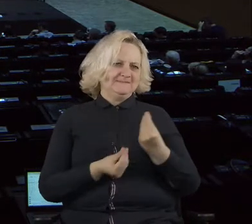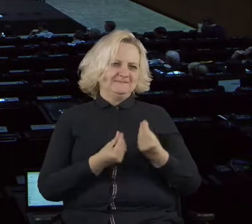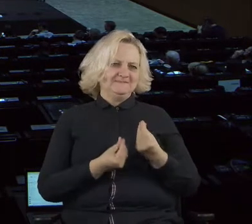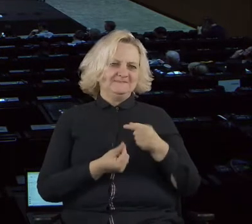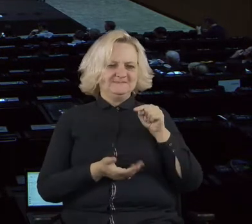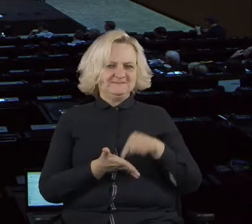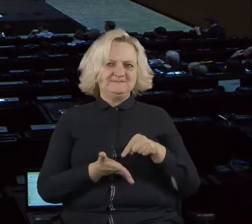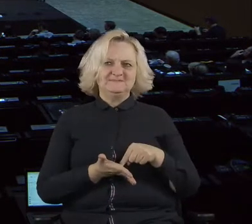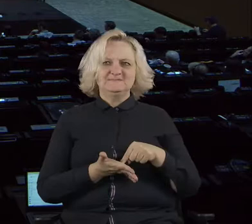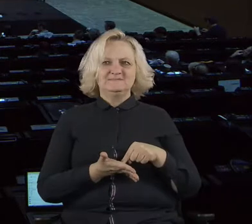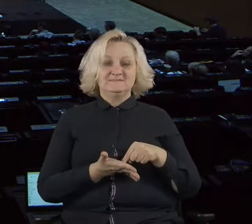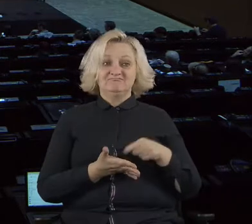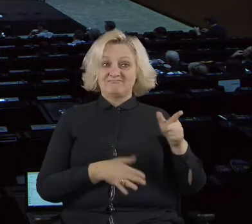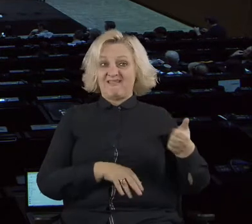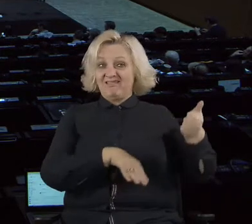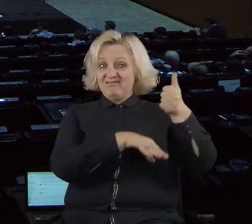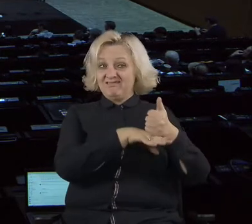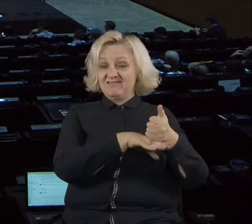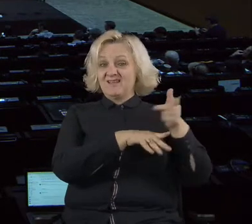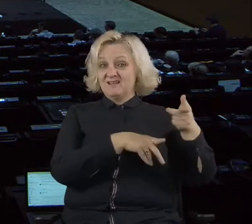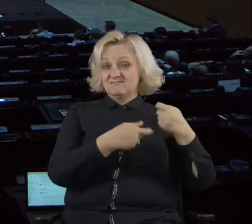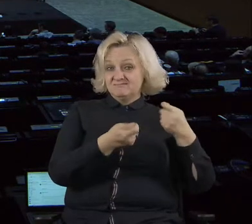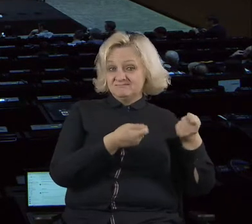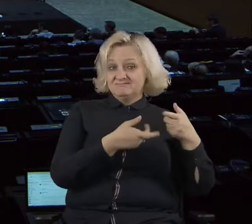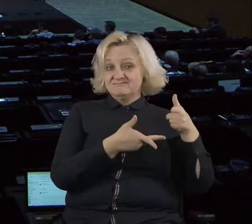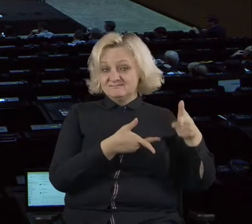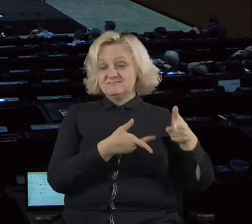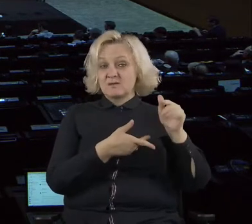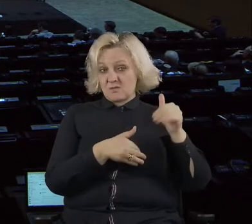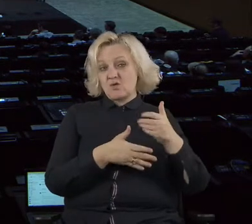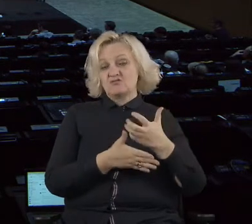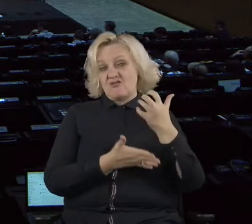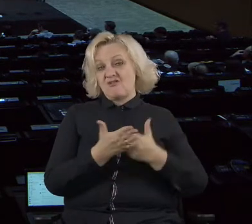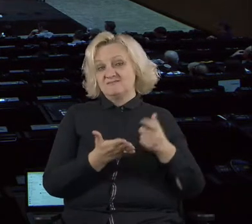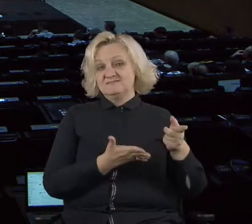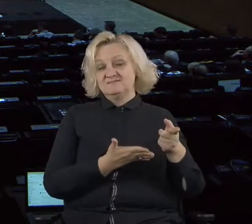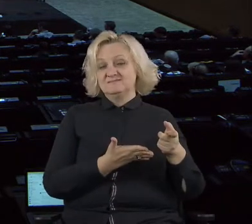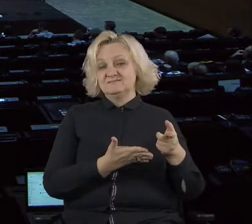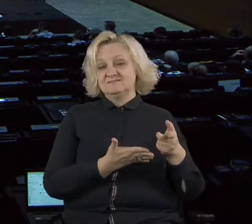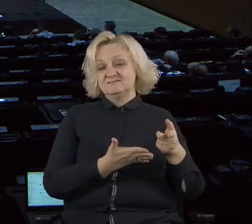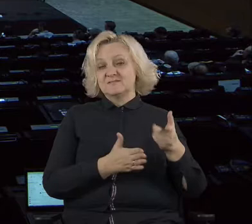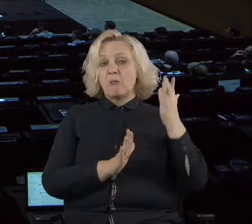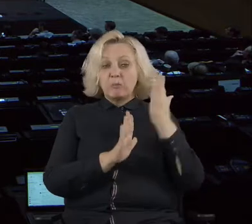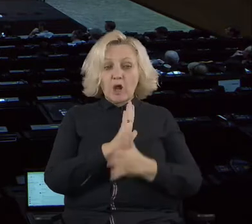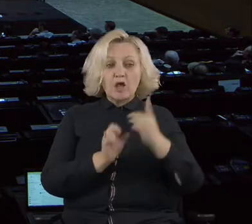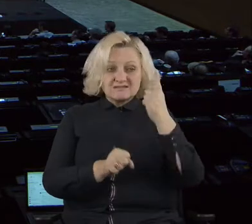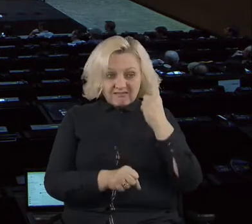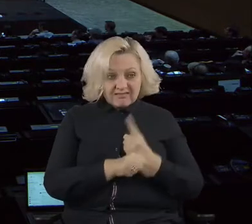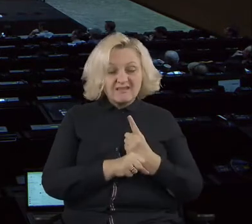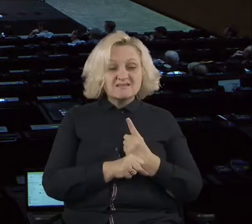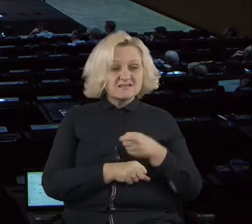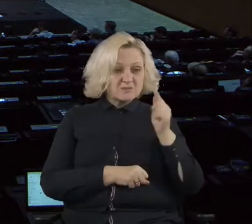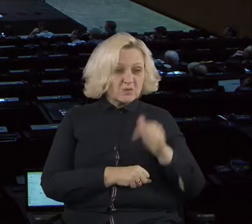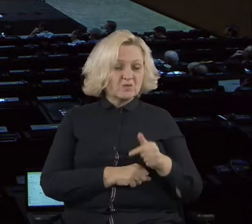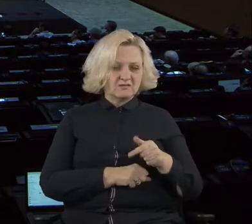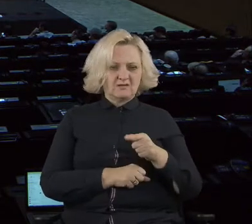all the fancy words just to hide the, the simple decisions that you need to make. Like, actually in connection to that, and I think this